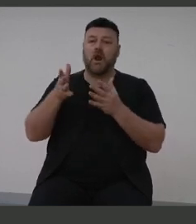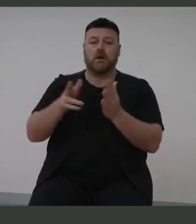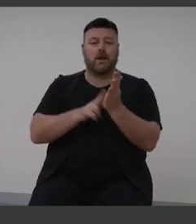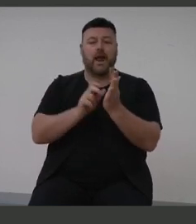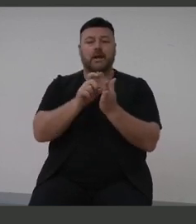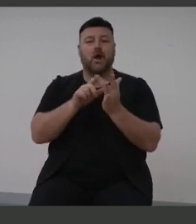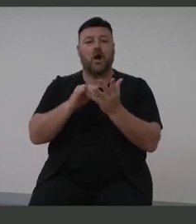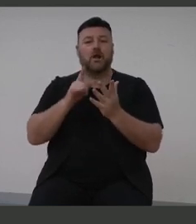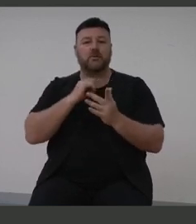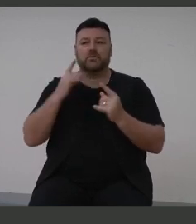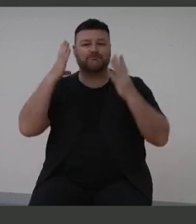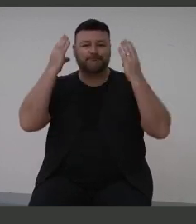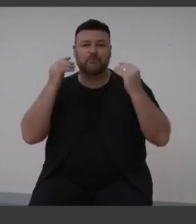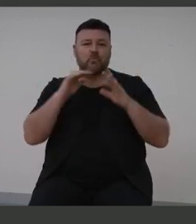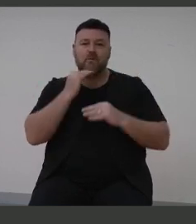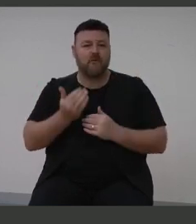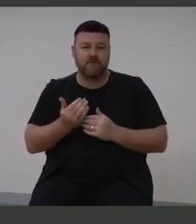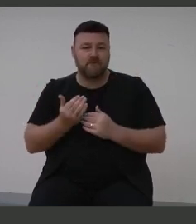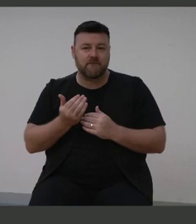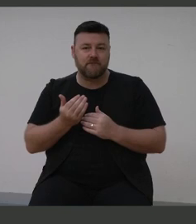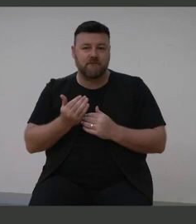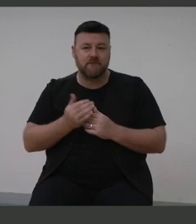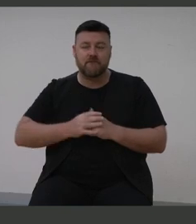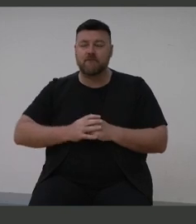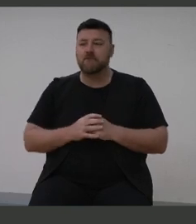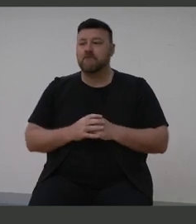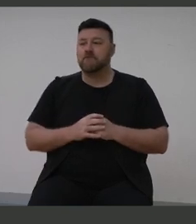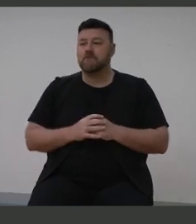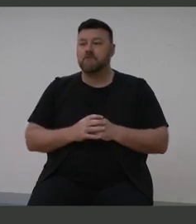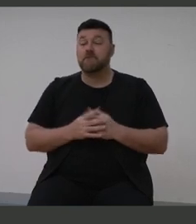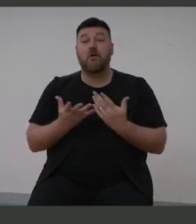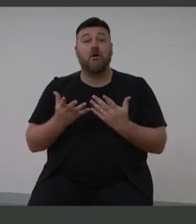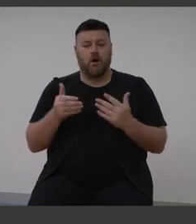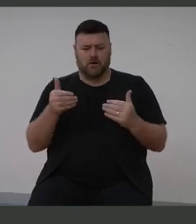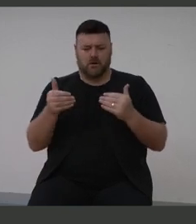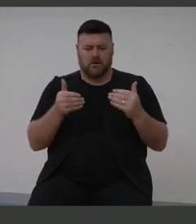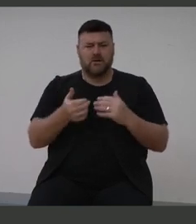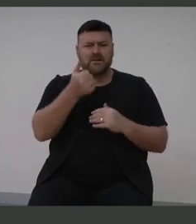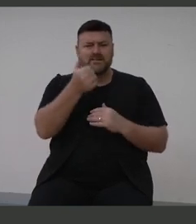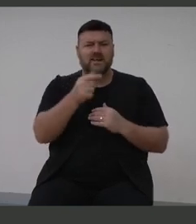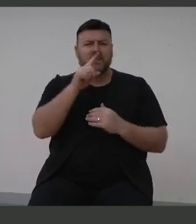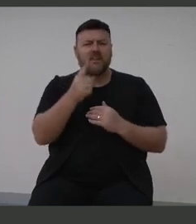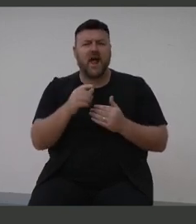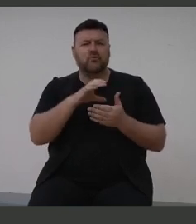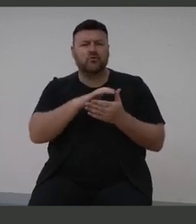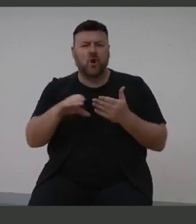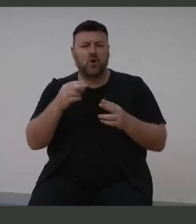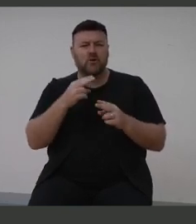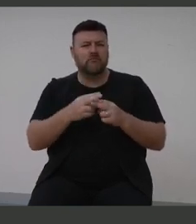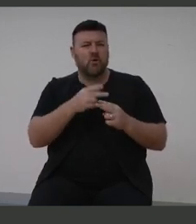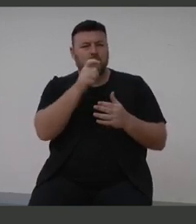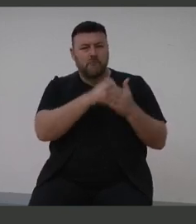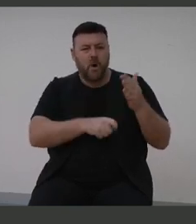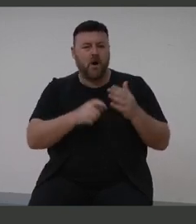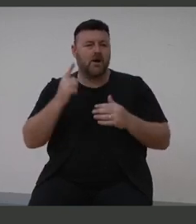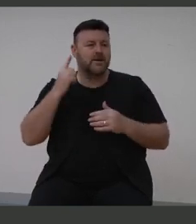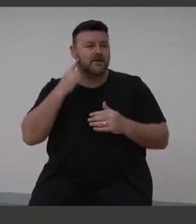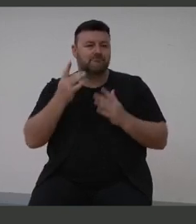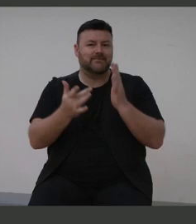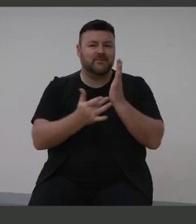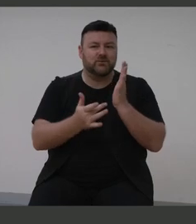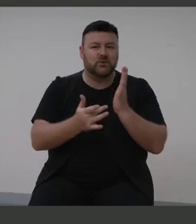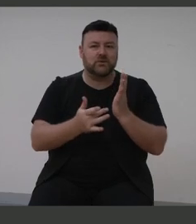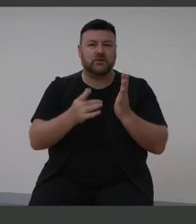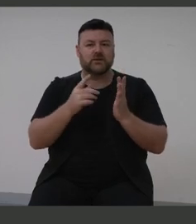they're not deaf enough is trying to find the $6,000 they need to hearing devices that allow them to get and